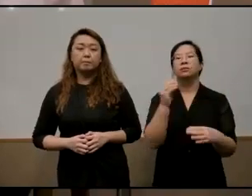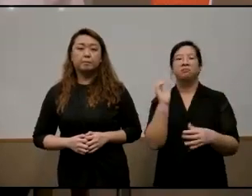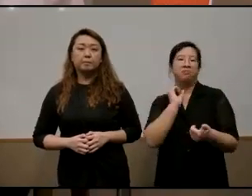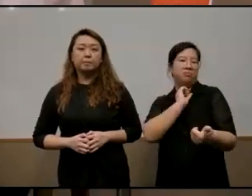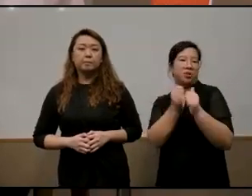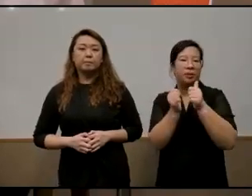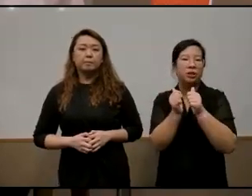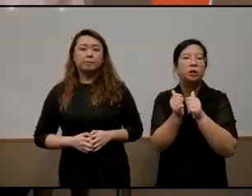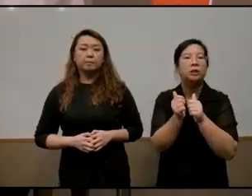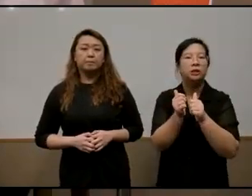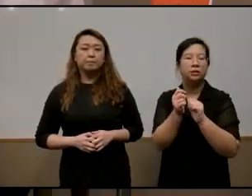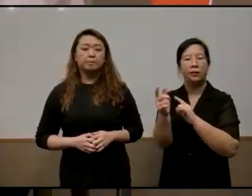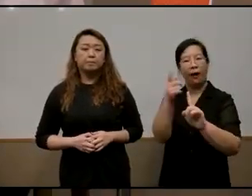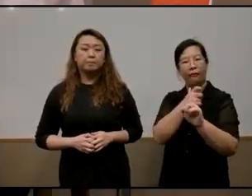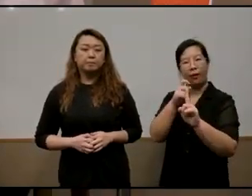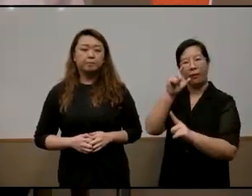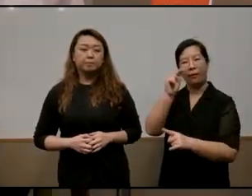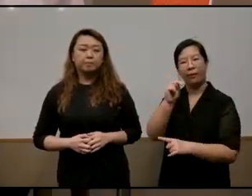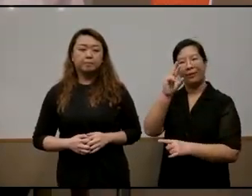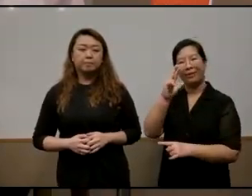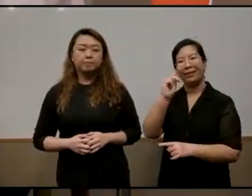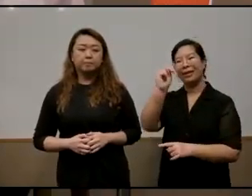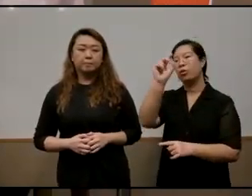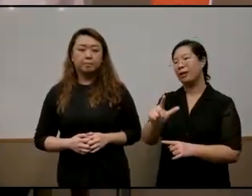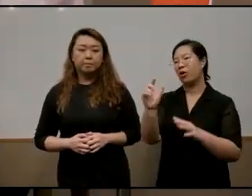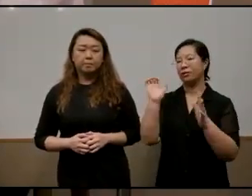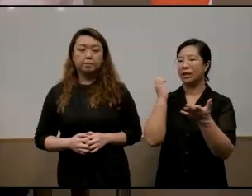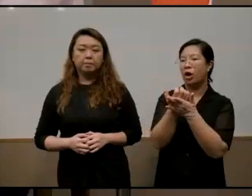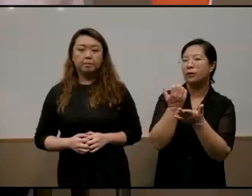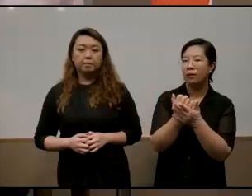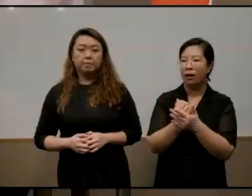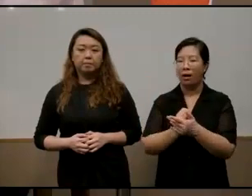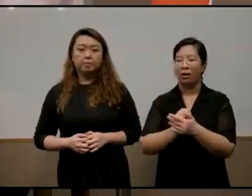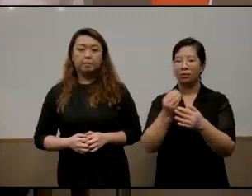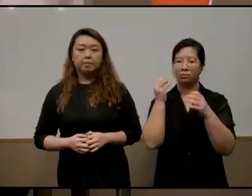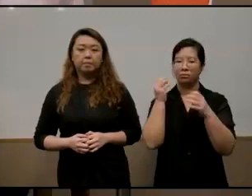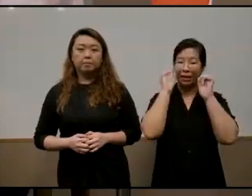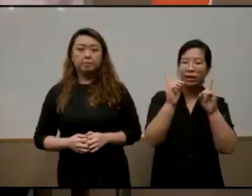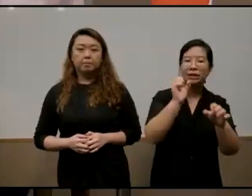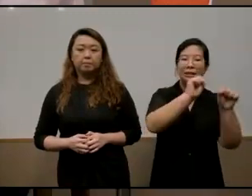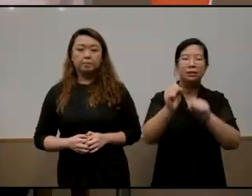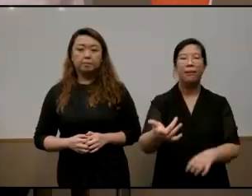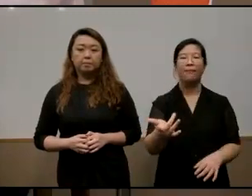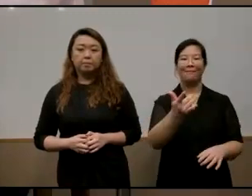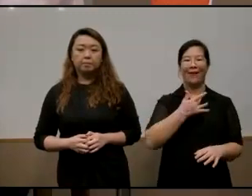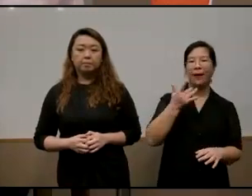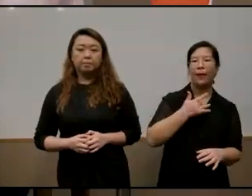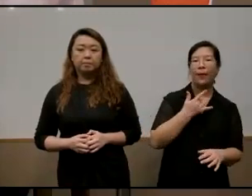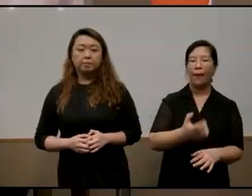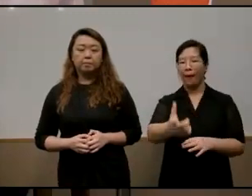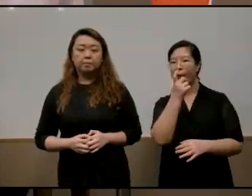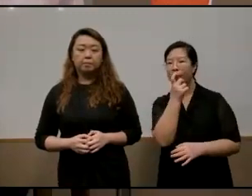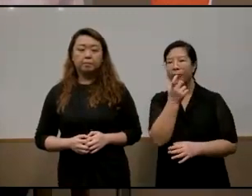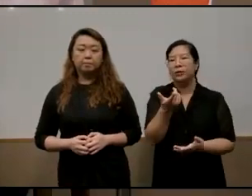generated by the new new liberal economy is keenly felt in the education system who we just need to ask